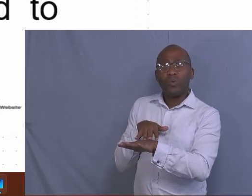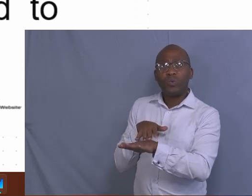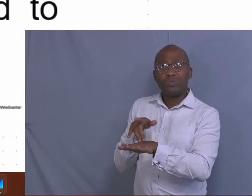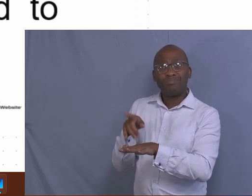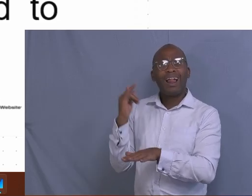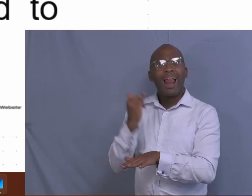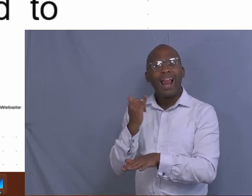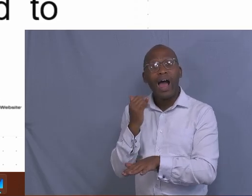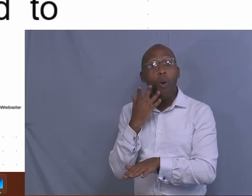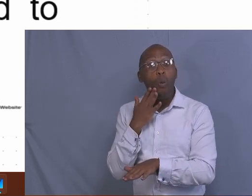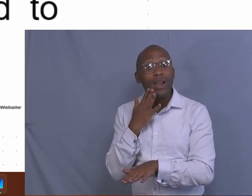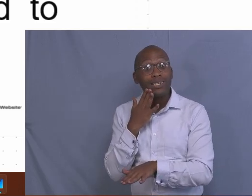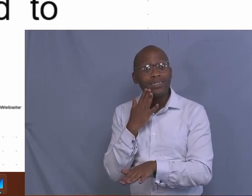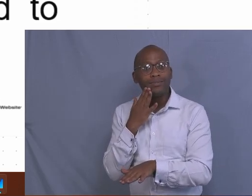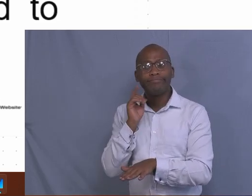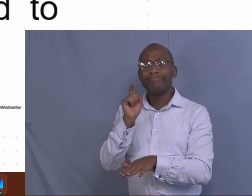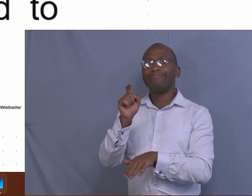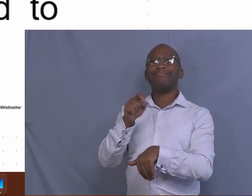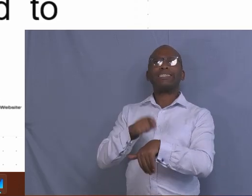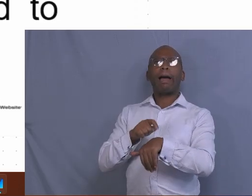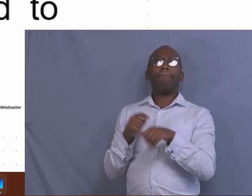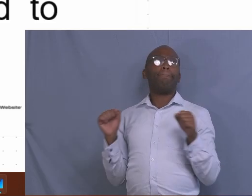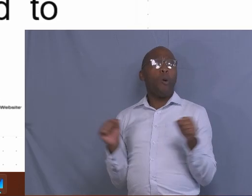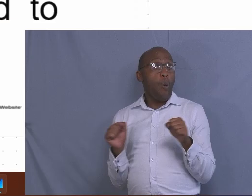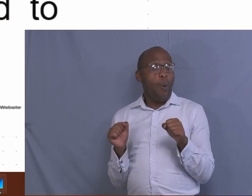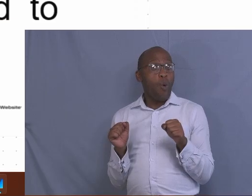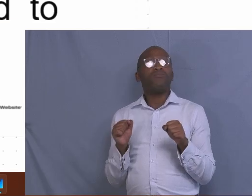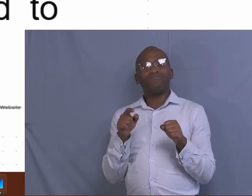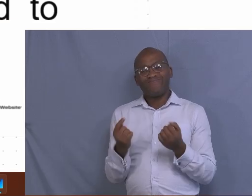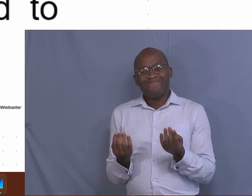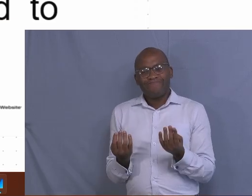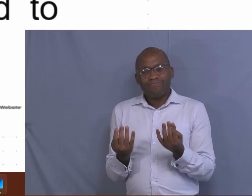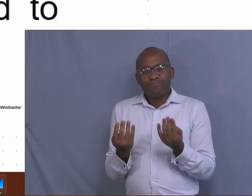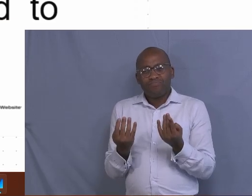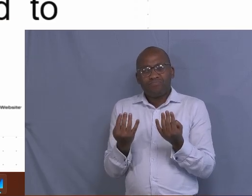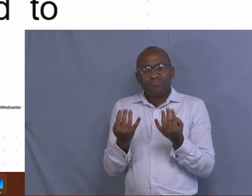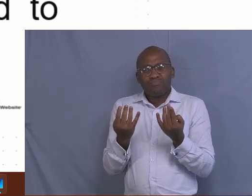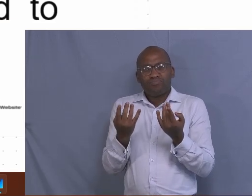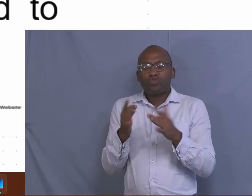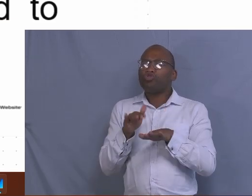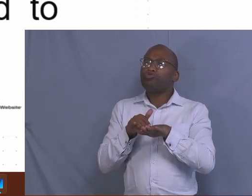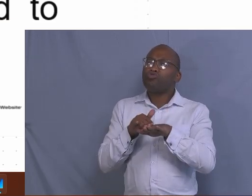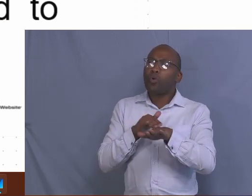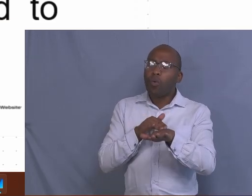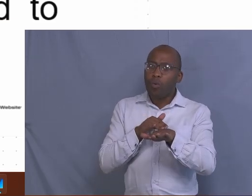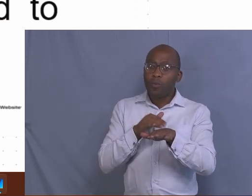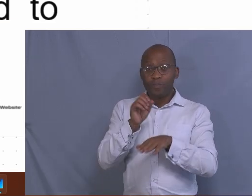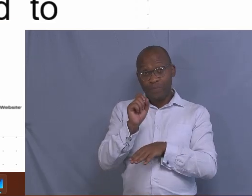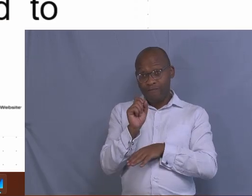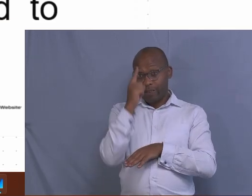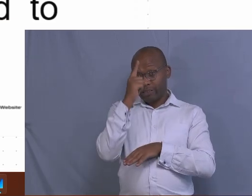farmers. Then how do we do that? Step number one, you fence off a veiled